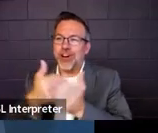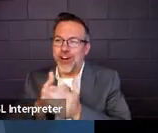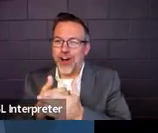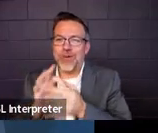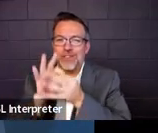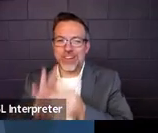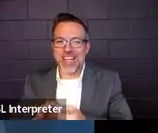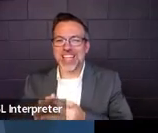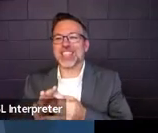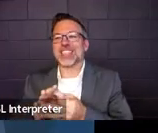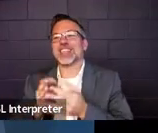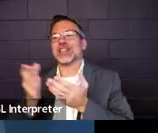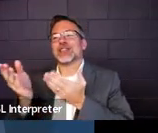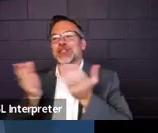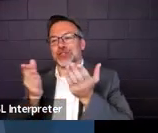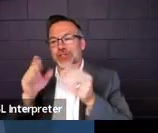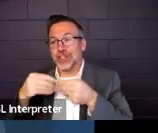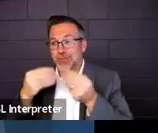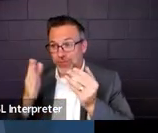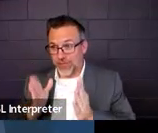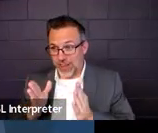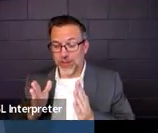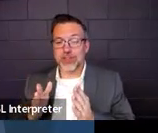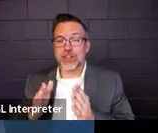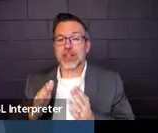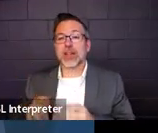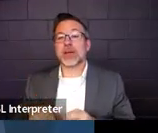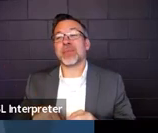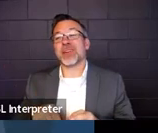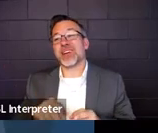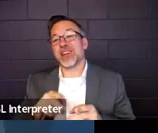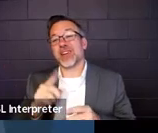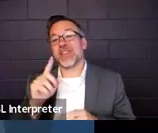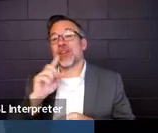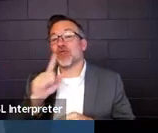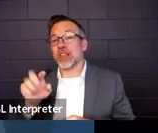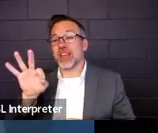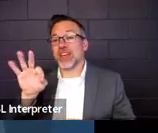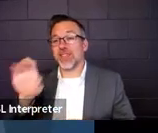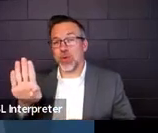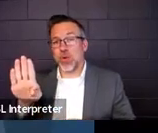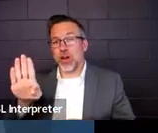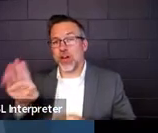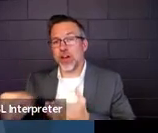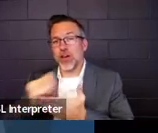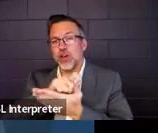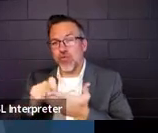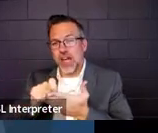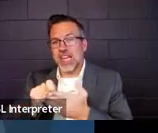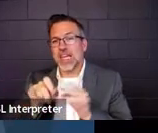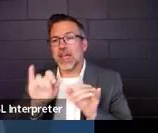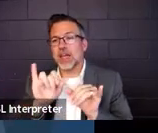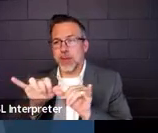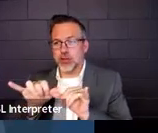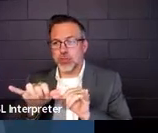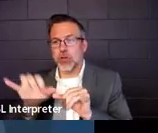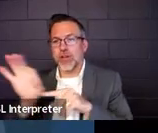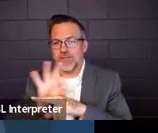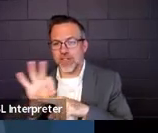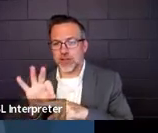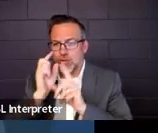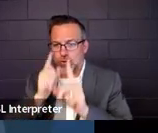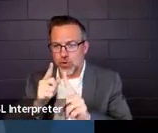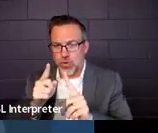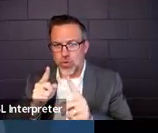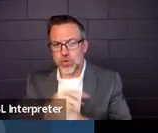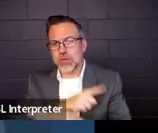providers because we love to have them. But especially February writing measurable functional goals and May